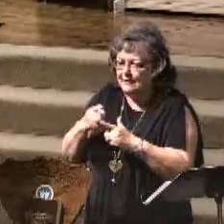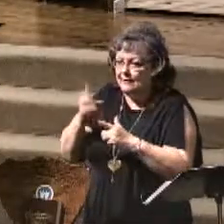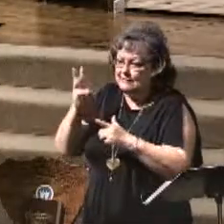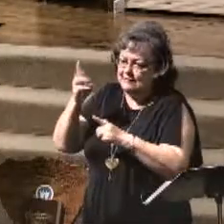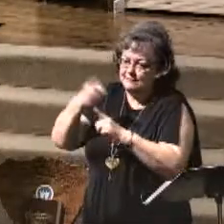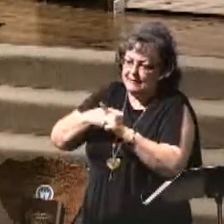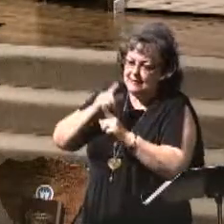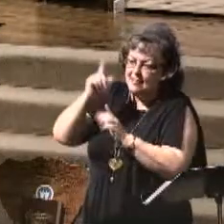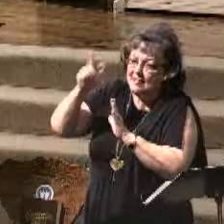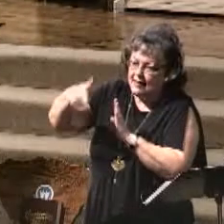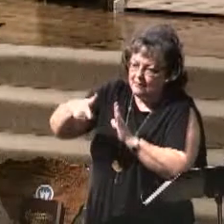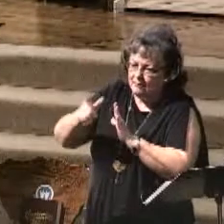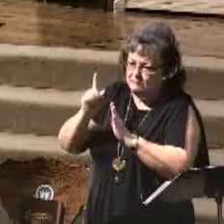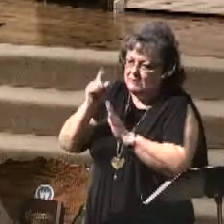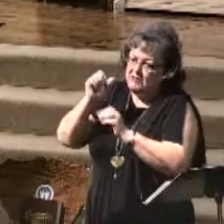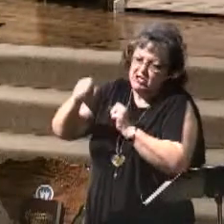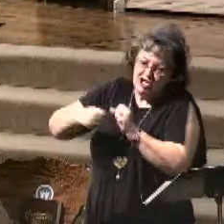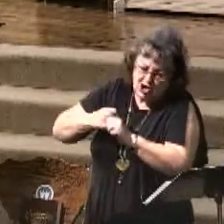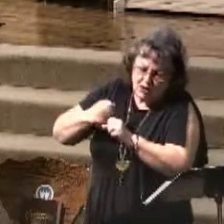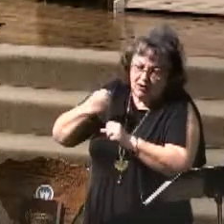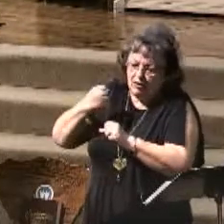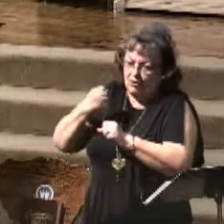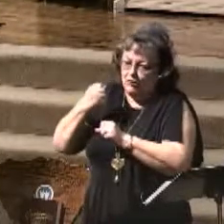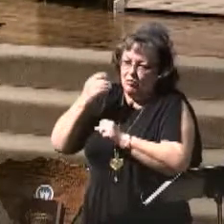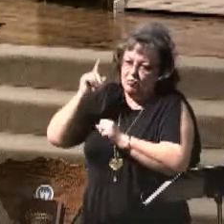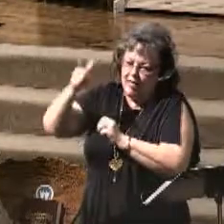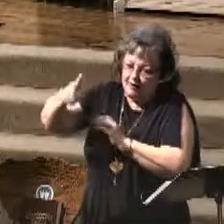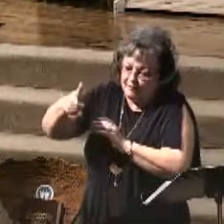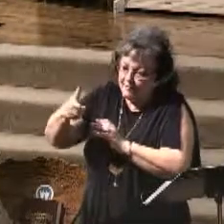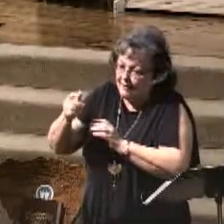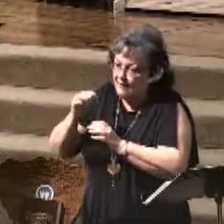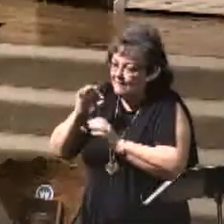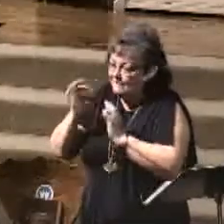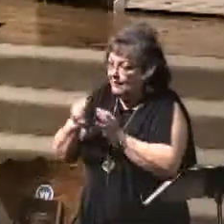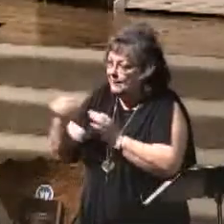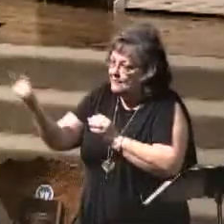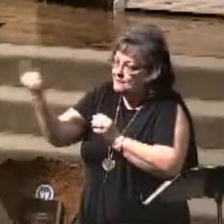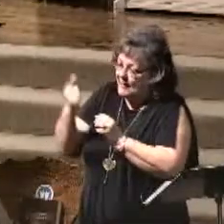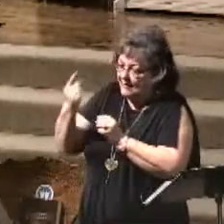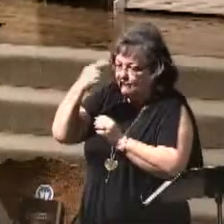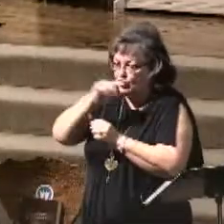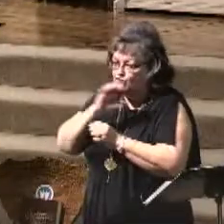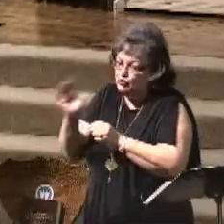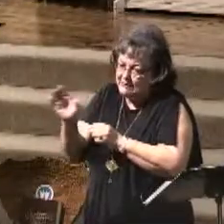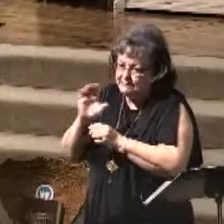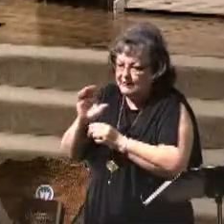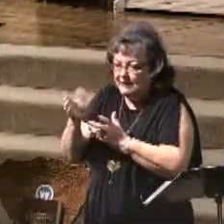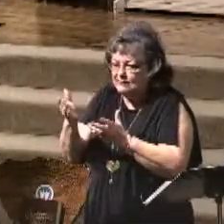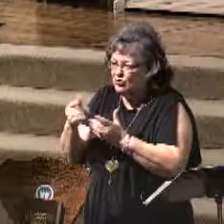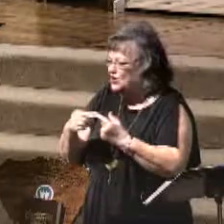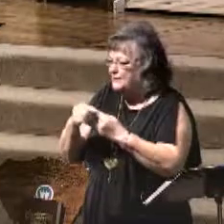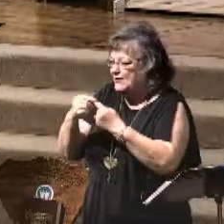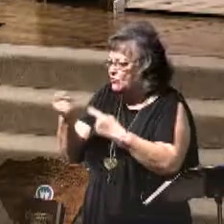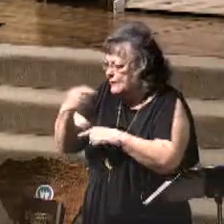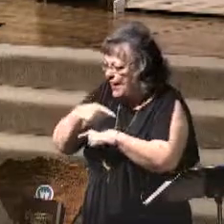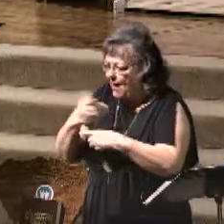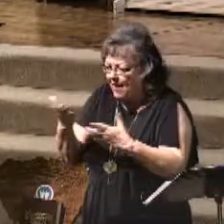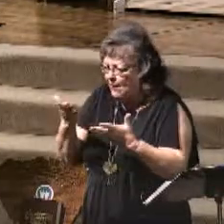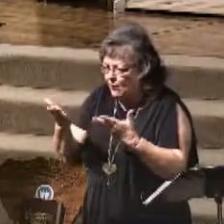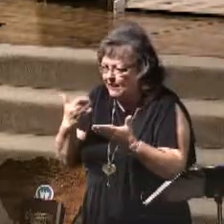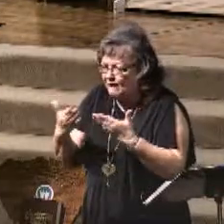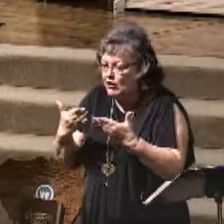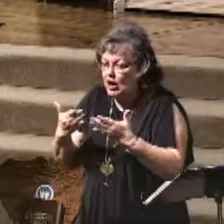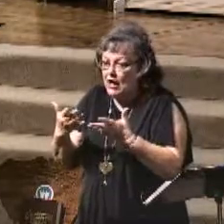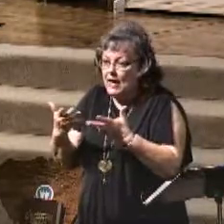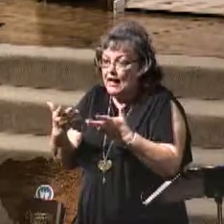later, a year later, the family comes back for Christmas or, or some, some special day, and they come back to